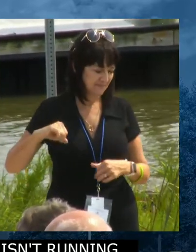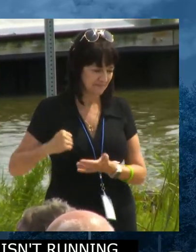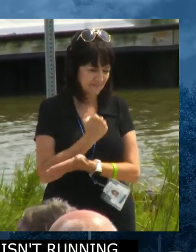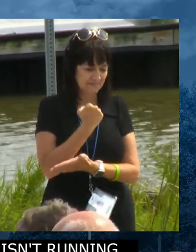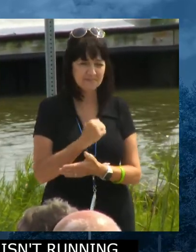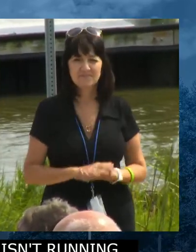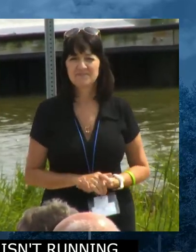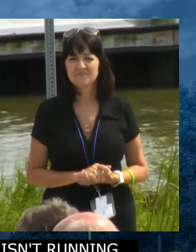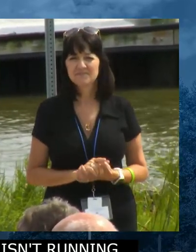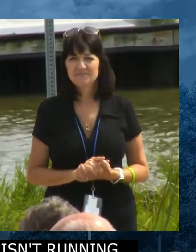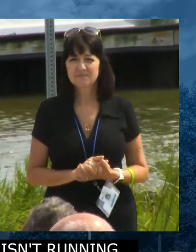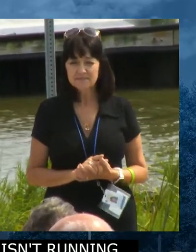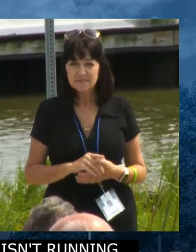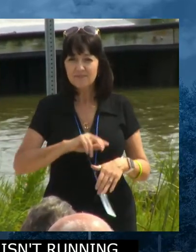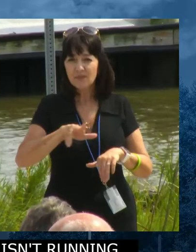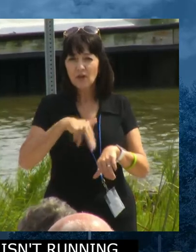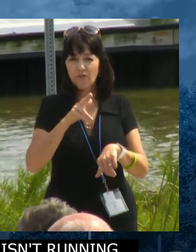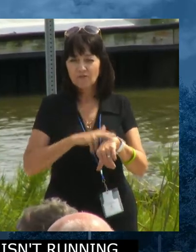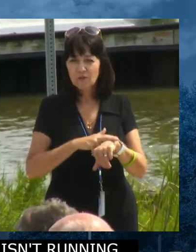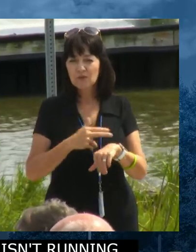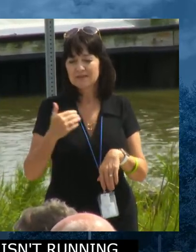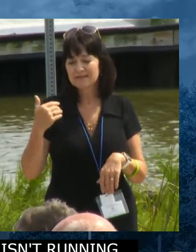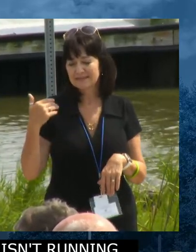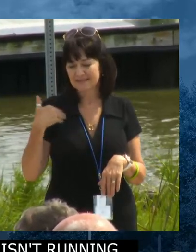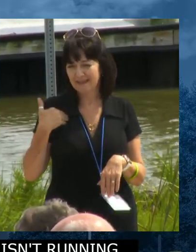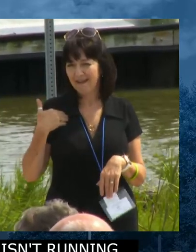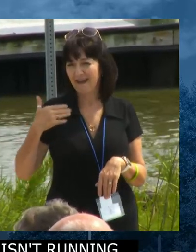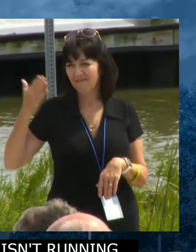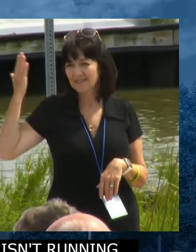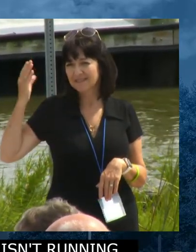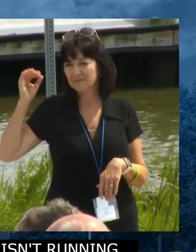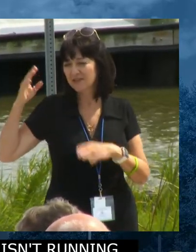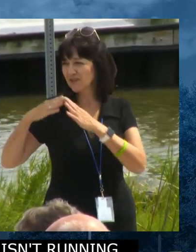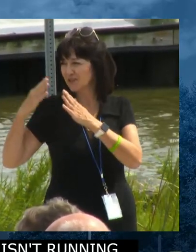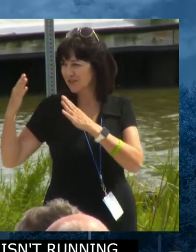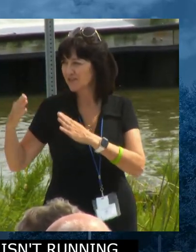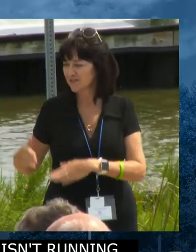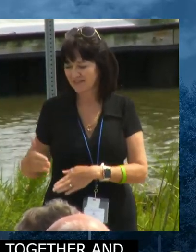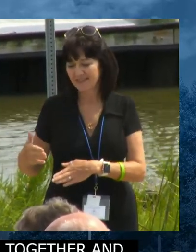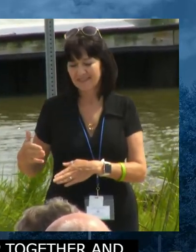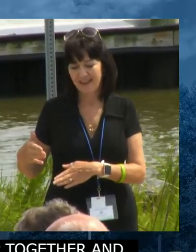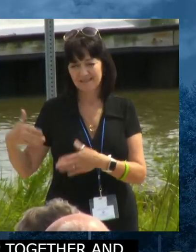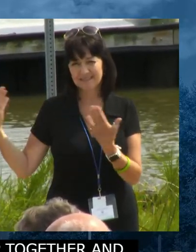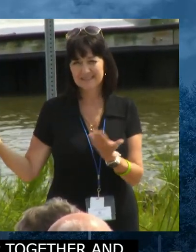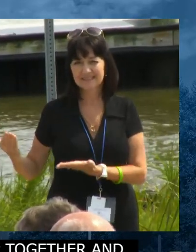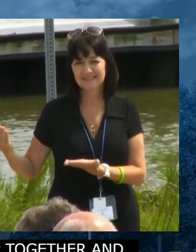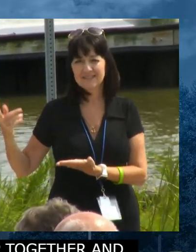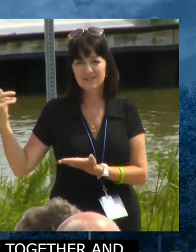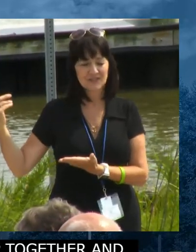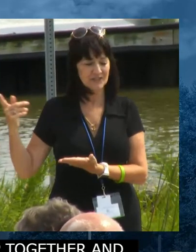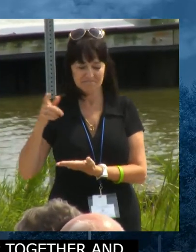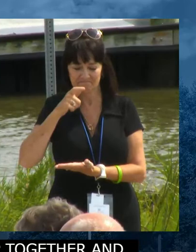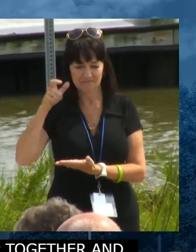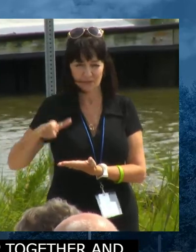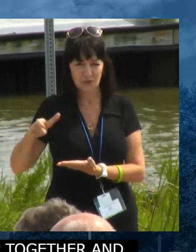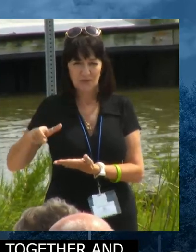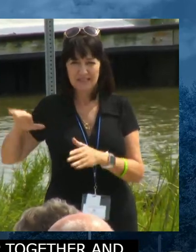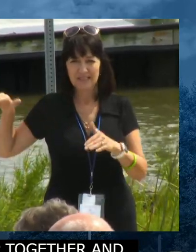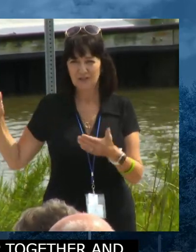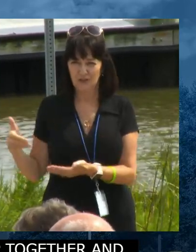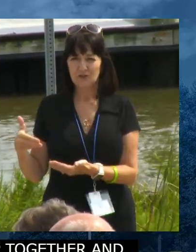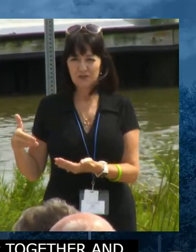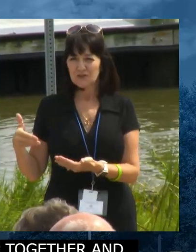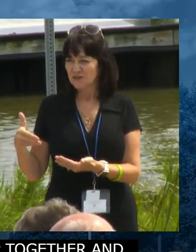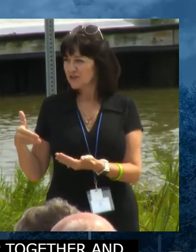We, of course, have the Speaker of the House, Pete Schwarzkopf, who doesn't really need an introduction. But if I